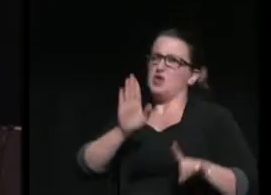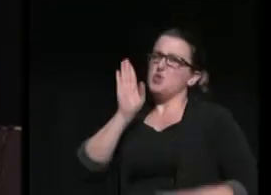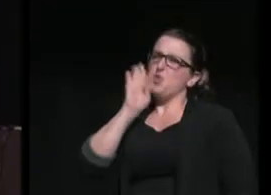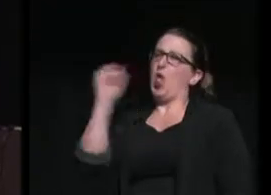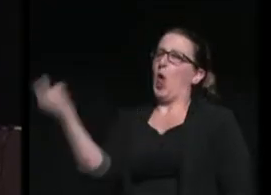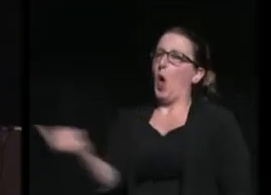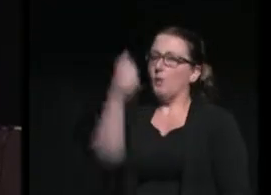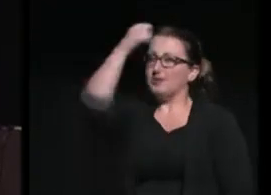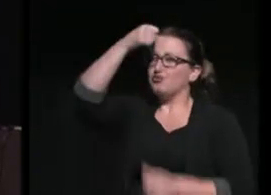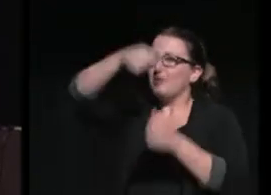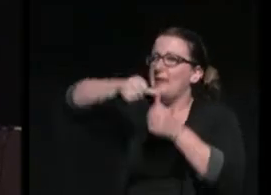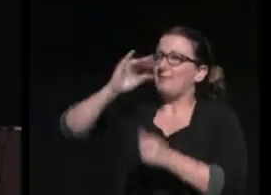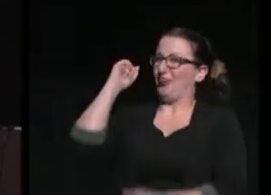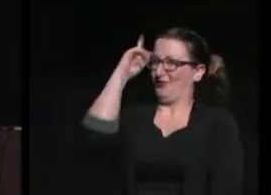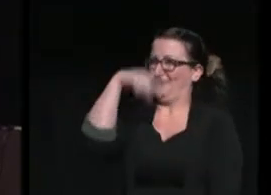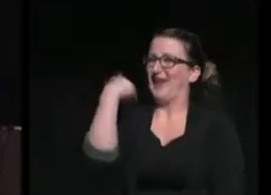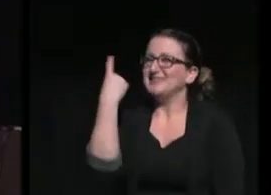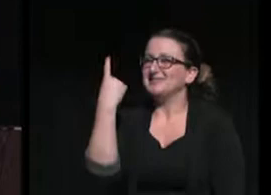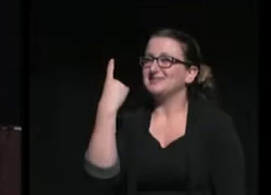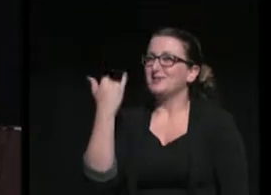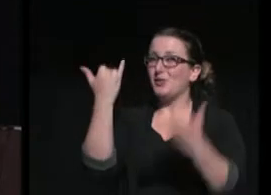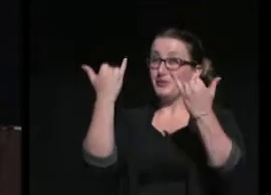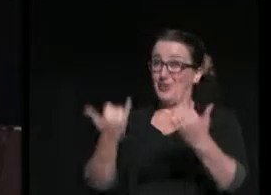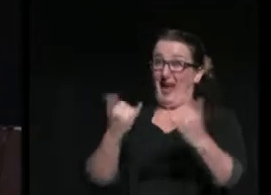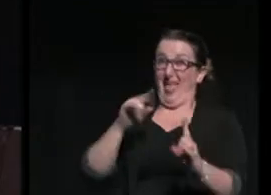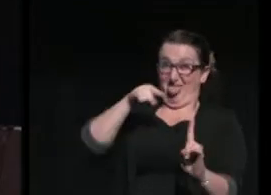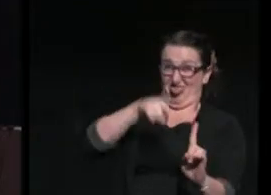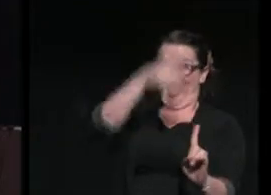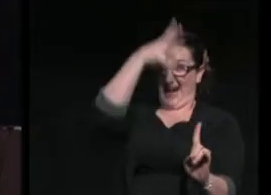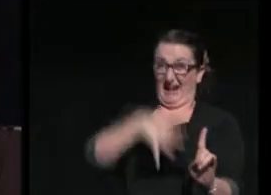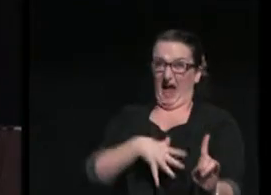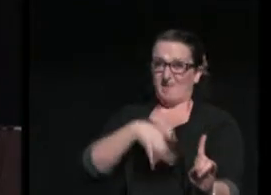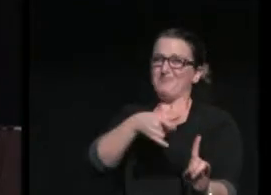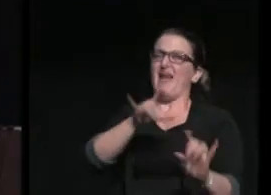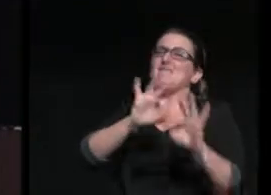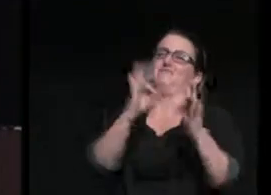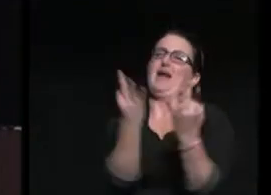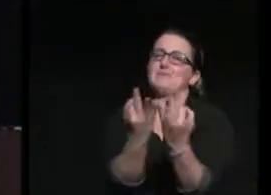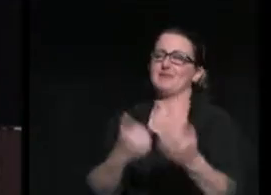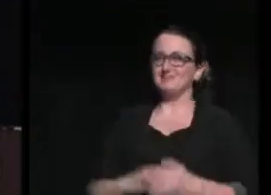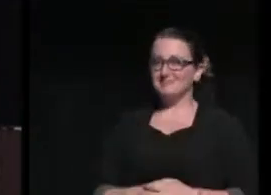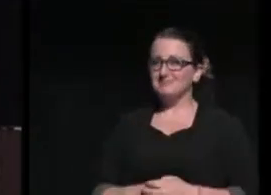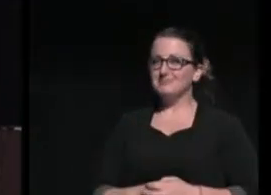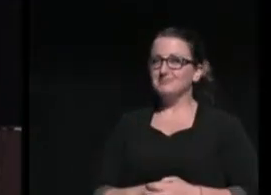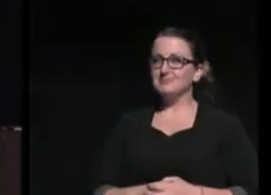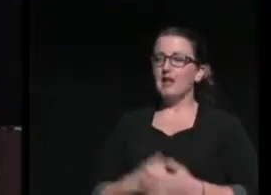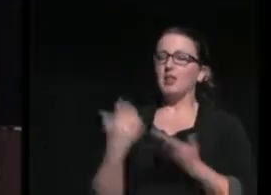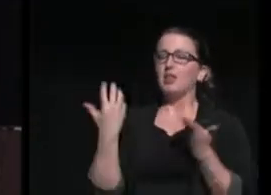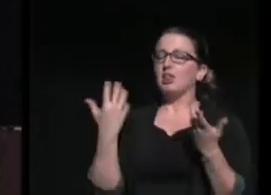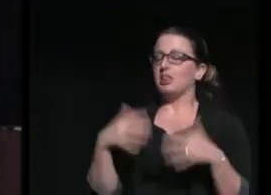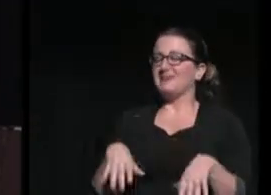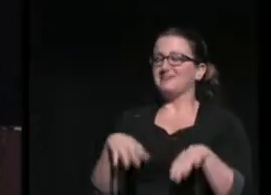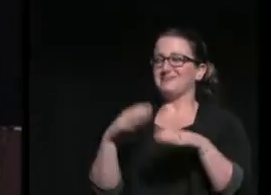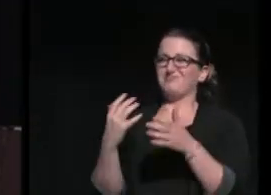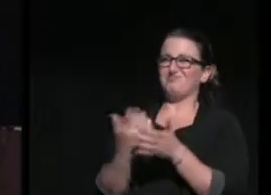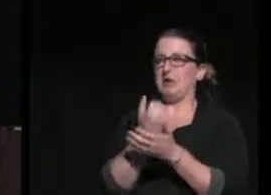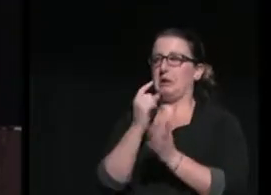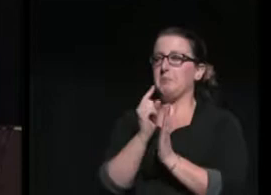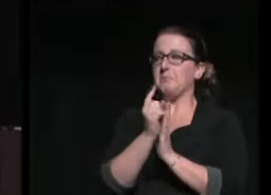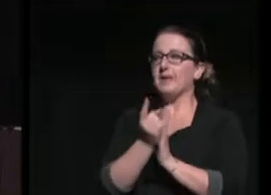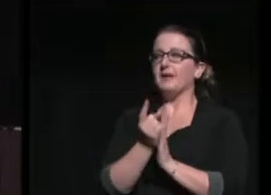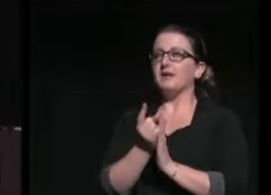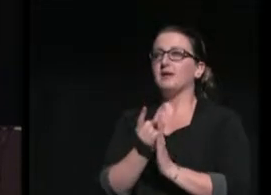Well, even today, that guy or that gal is family. Let's take a minute to soak in this